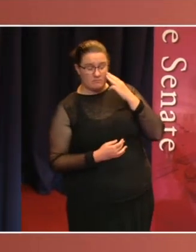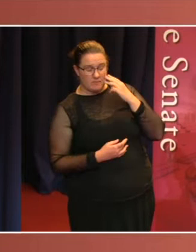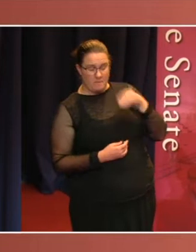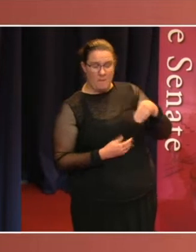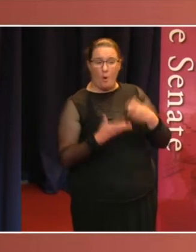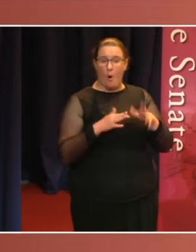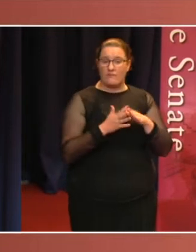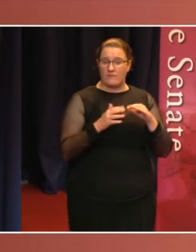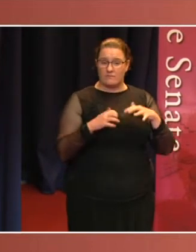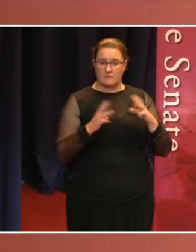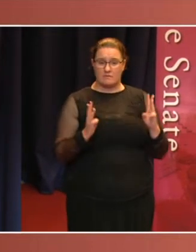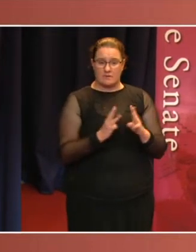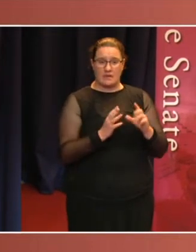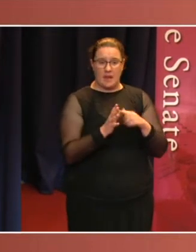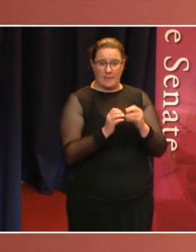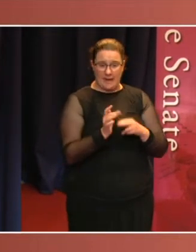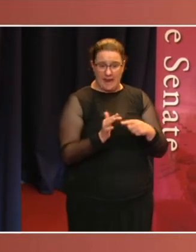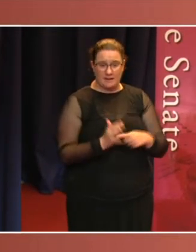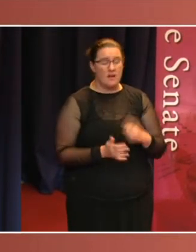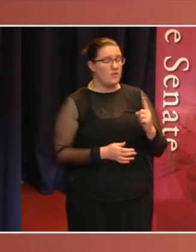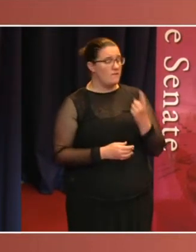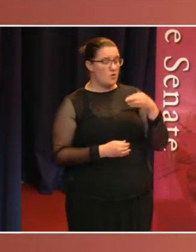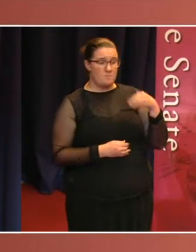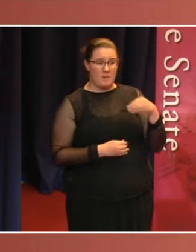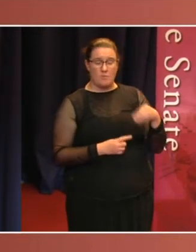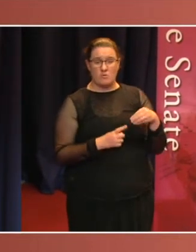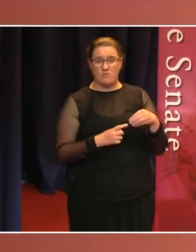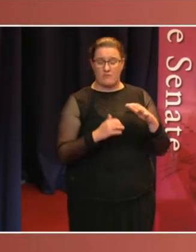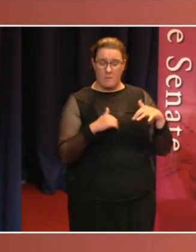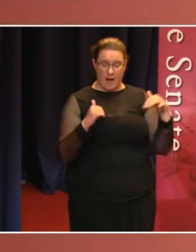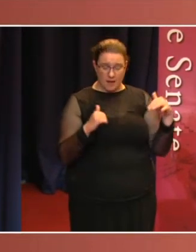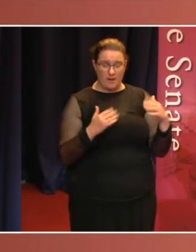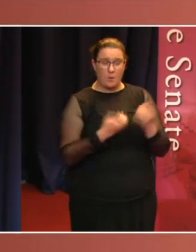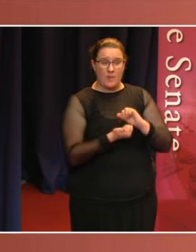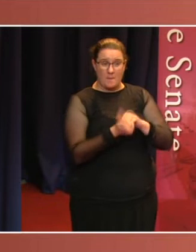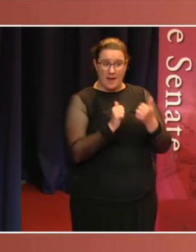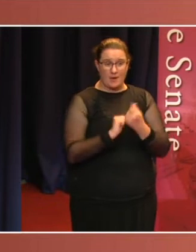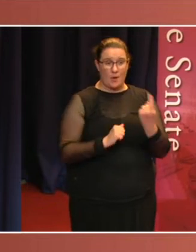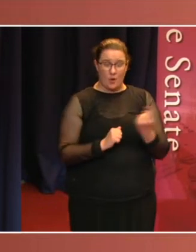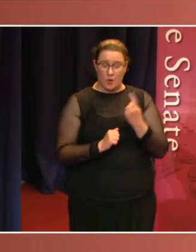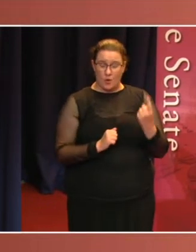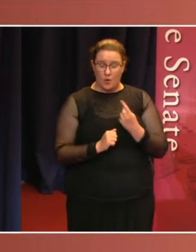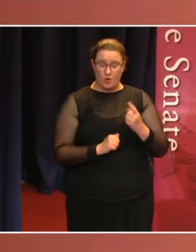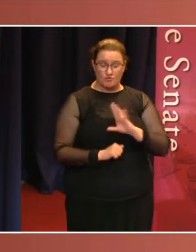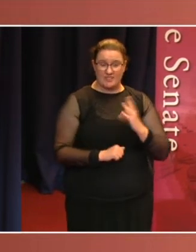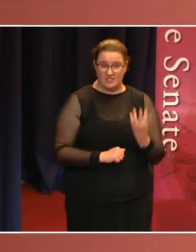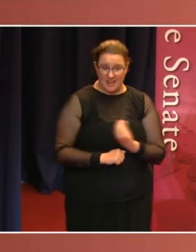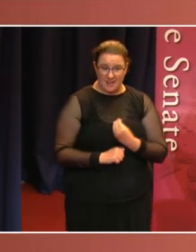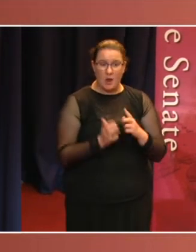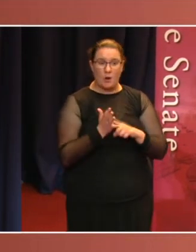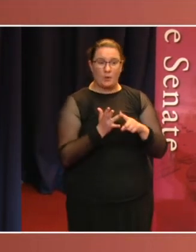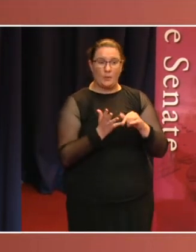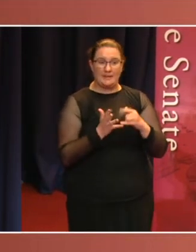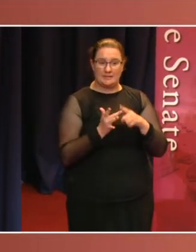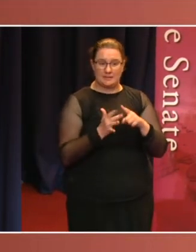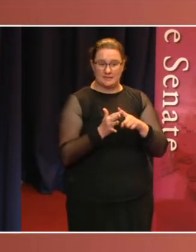The first member of Parliament with a partner who is transgender, Louise Pratt. The first female party leader, Janine